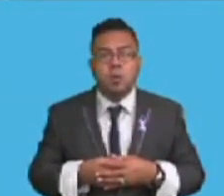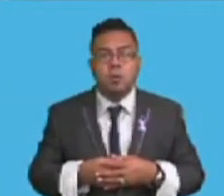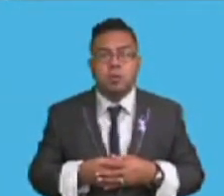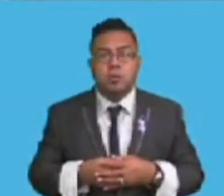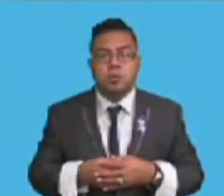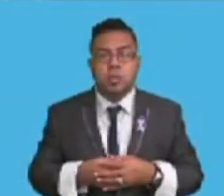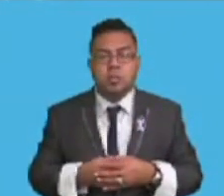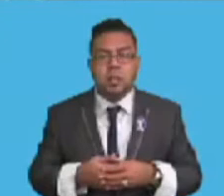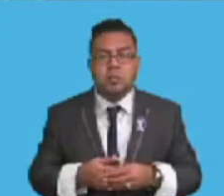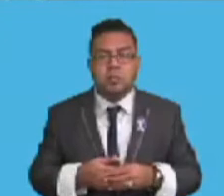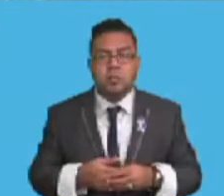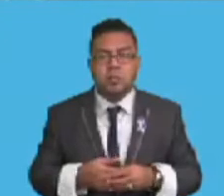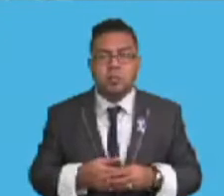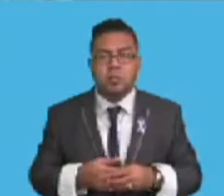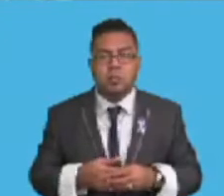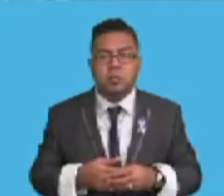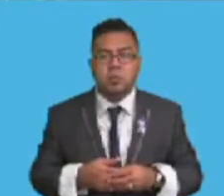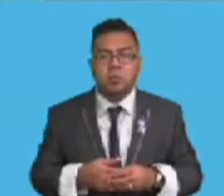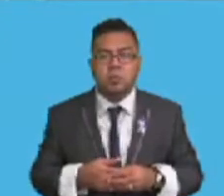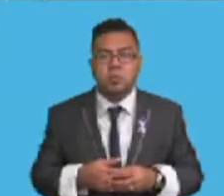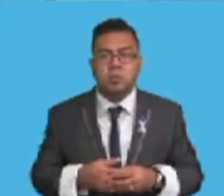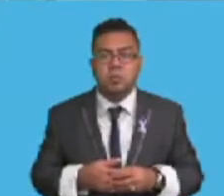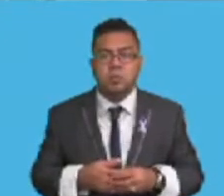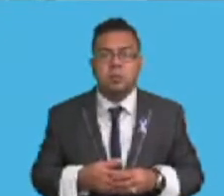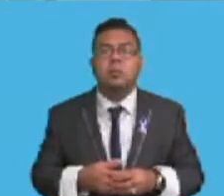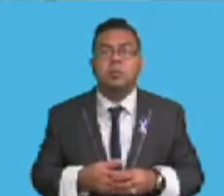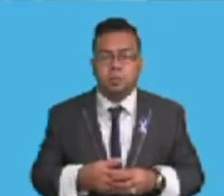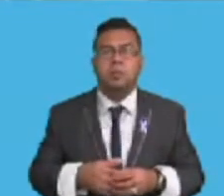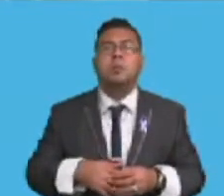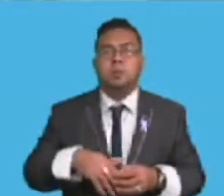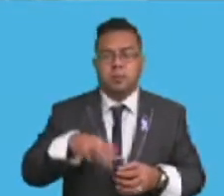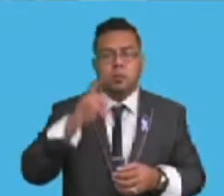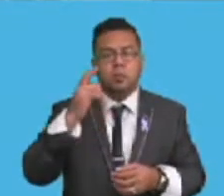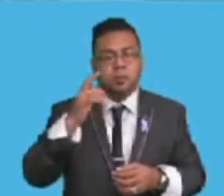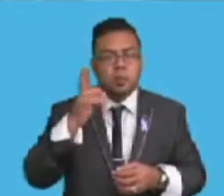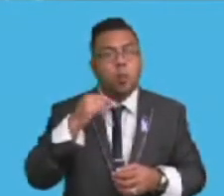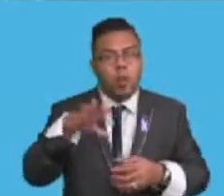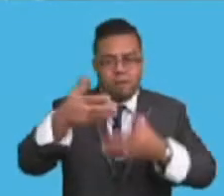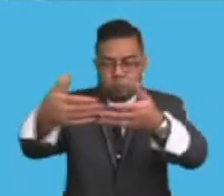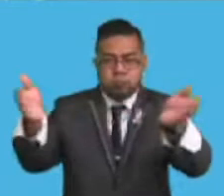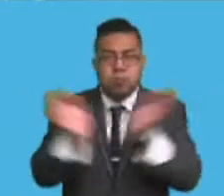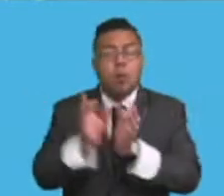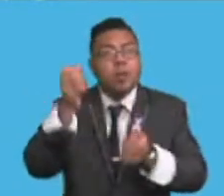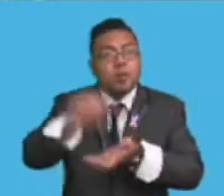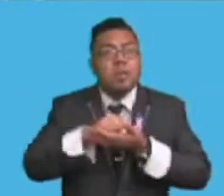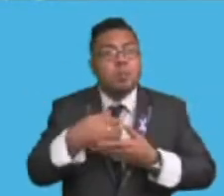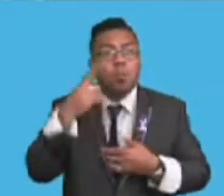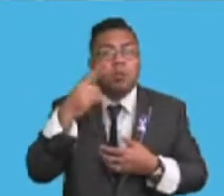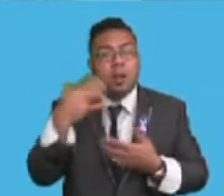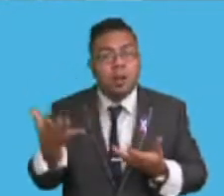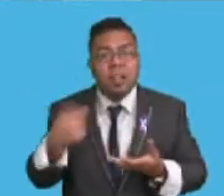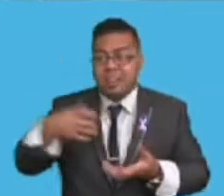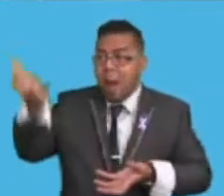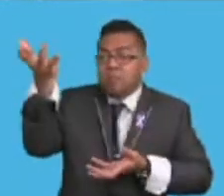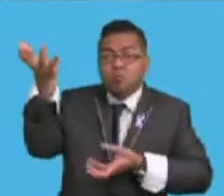and suddenly the volume of water increases in waterways is we develop or construct retention dams. So, upstream in